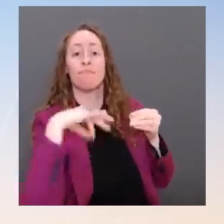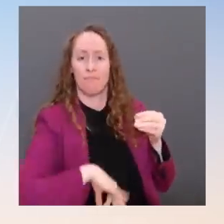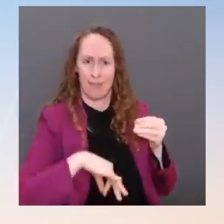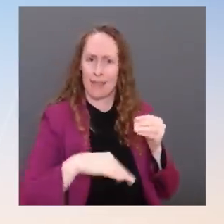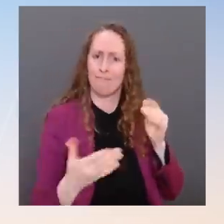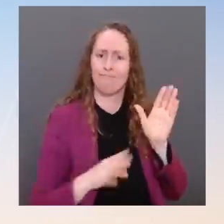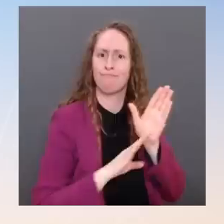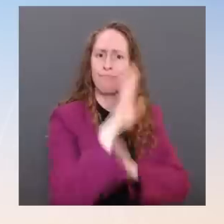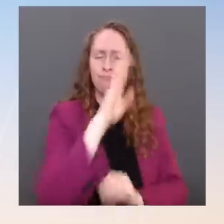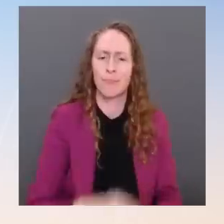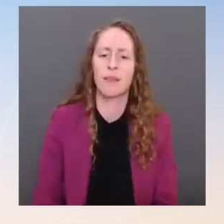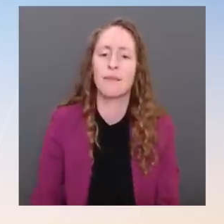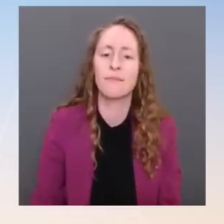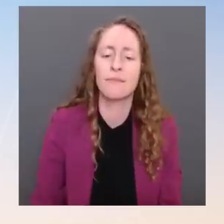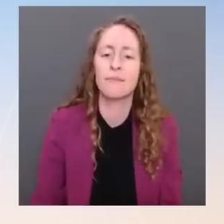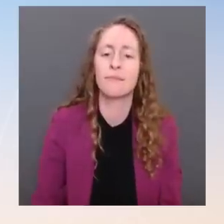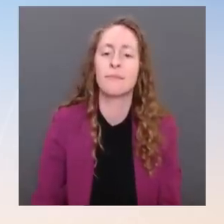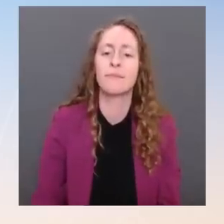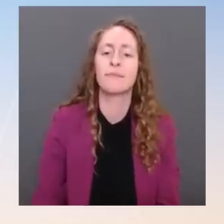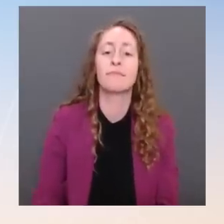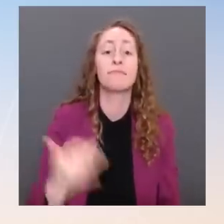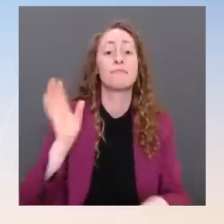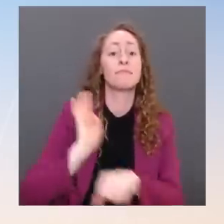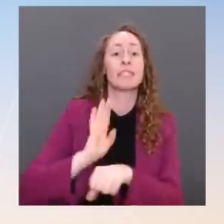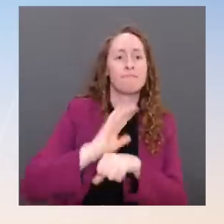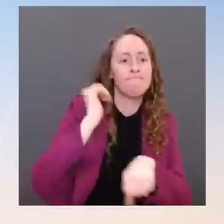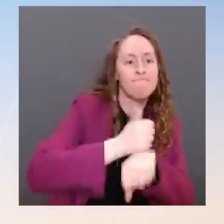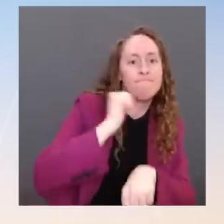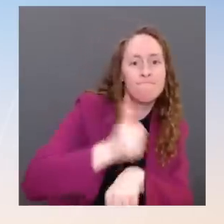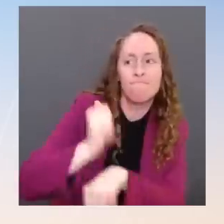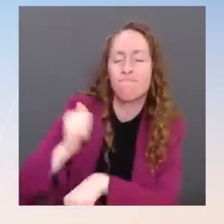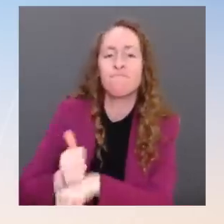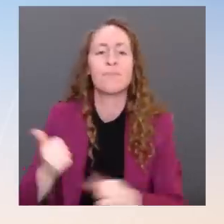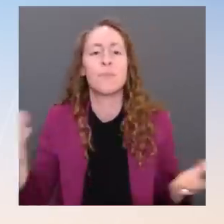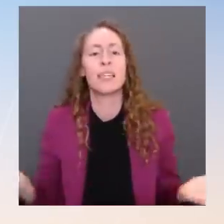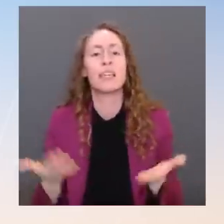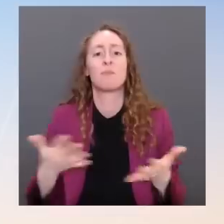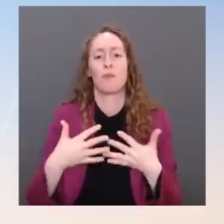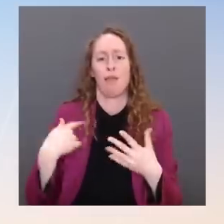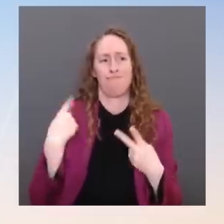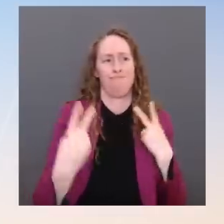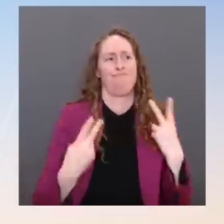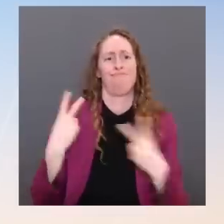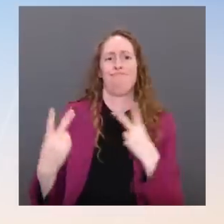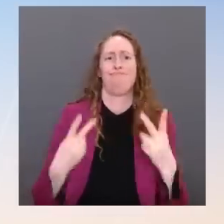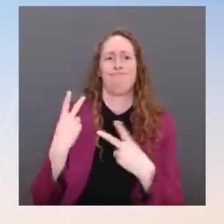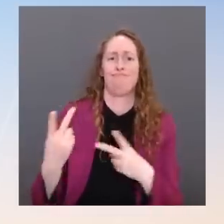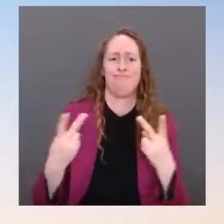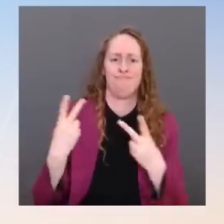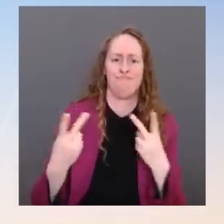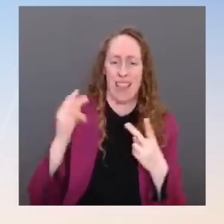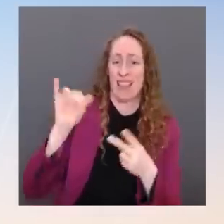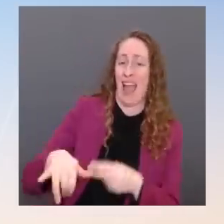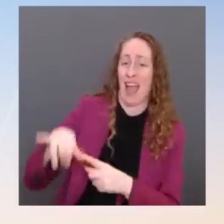and businesses are investing in the United States. So we look at that base data, that data, as we look at the economy. And of course,